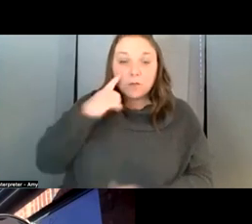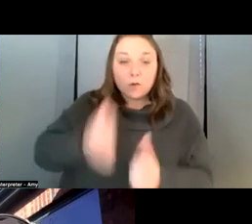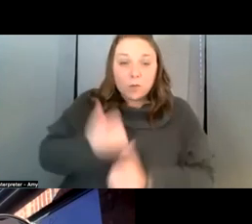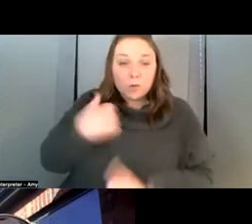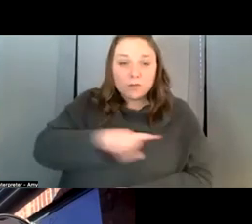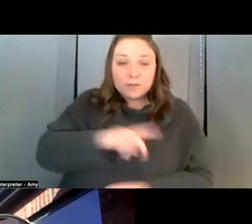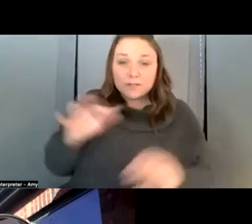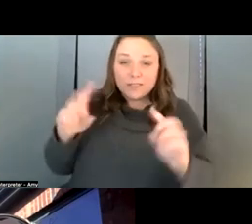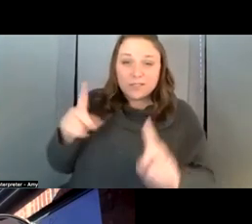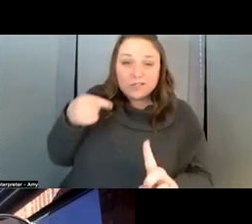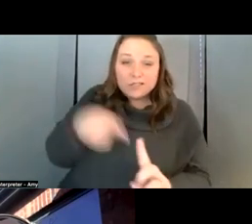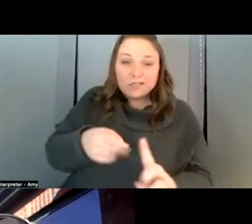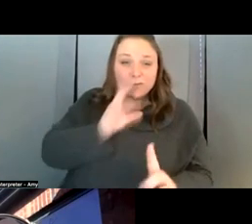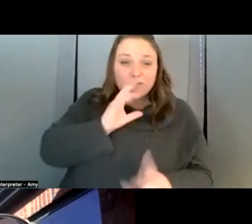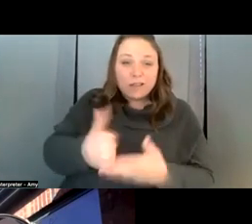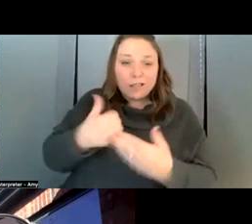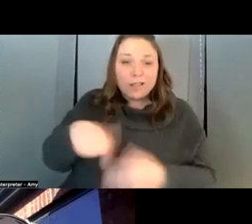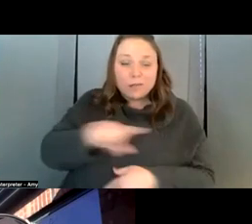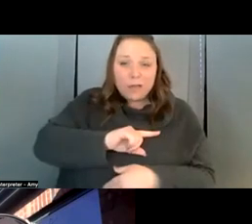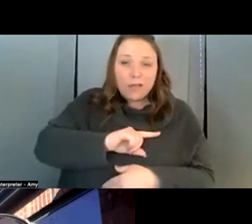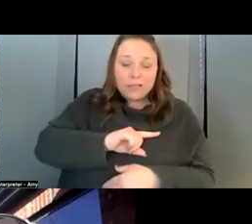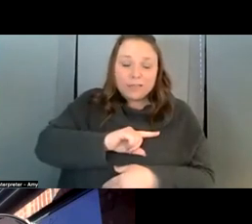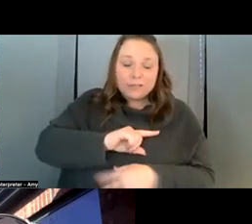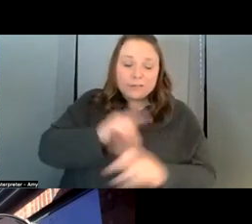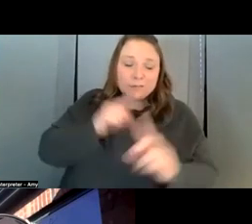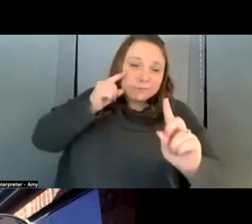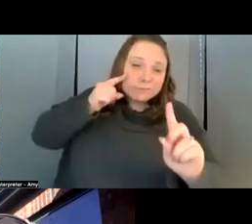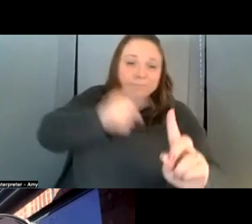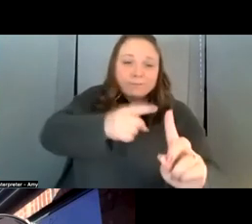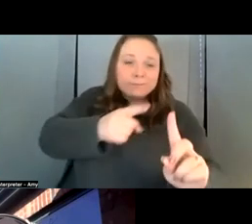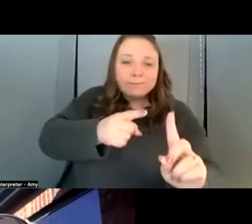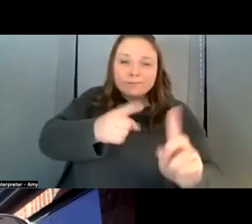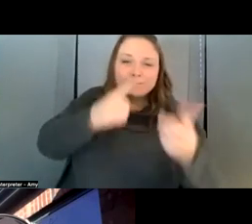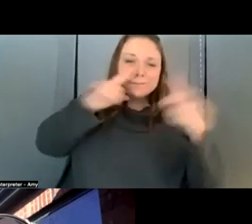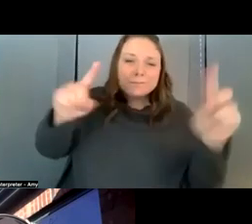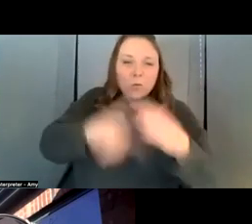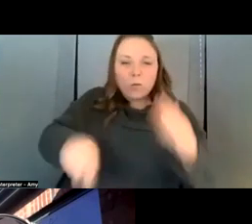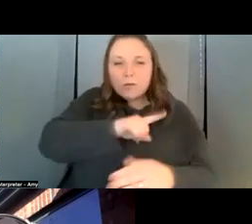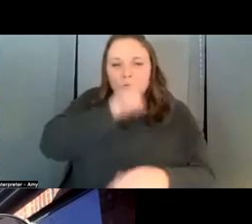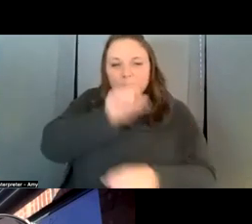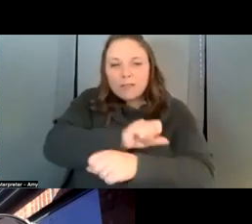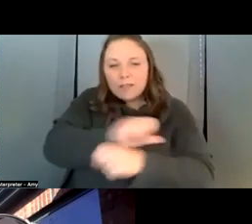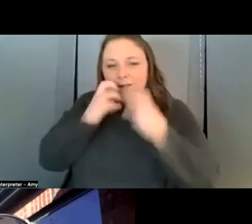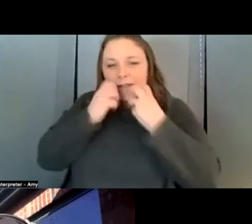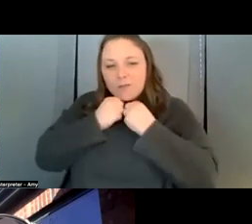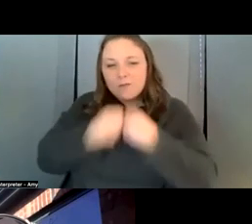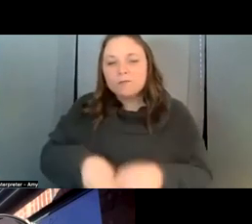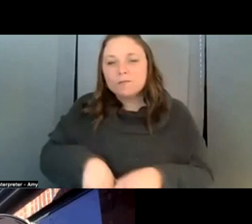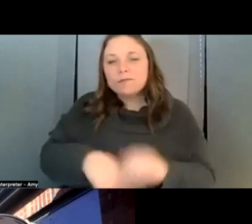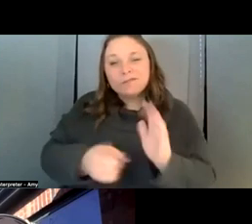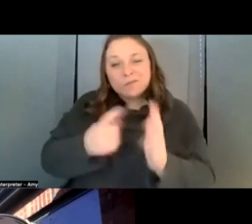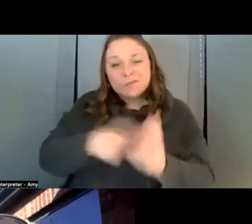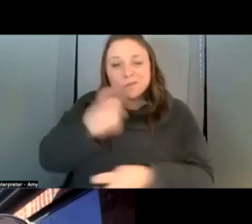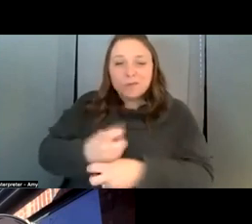going to help us get to what it is that we really value um and sometimes it's hard for educators to